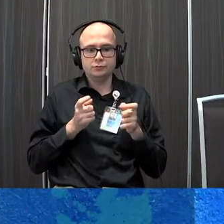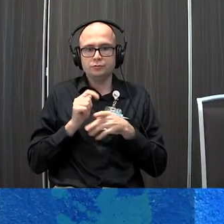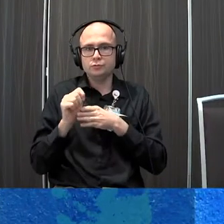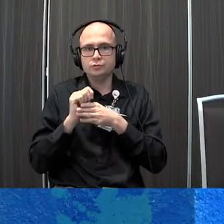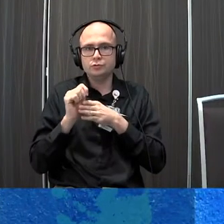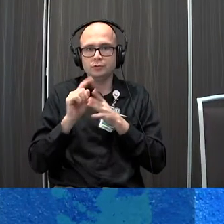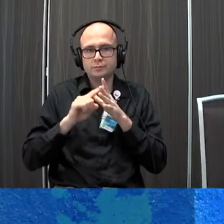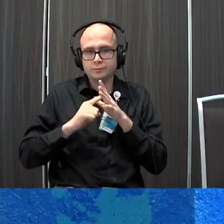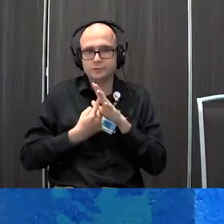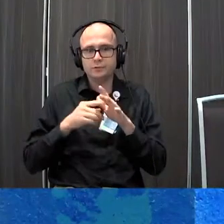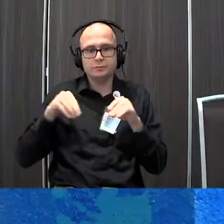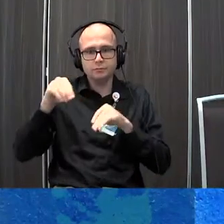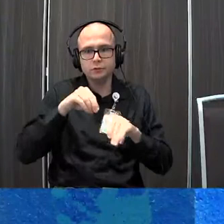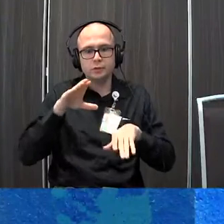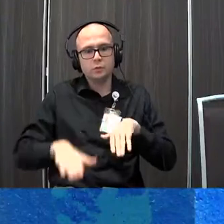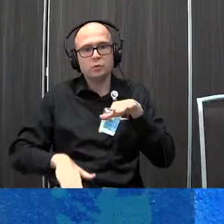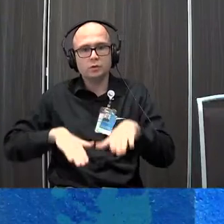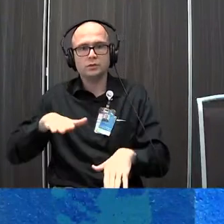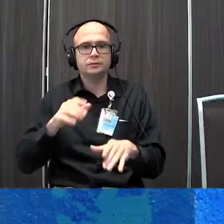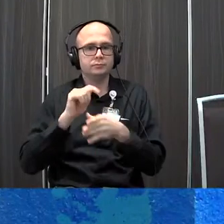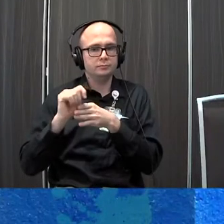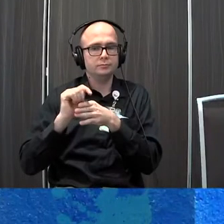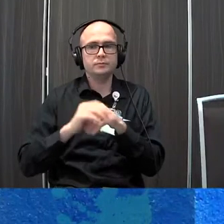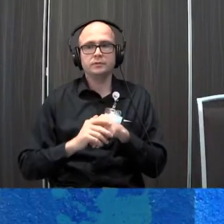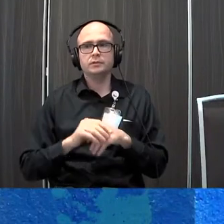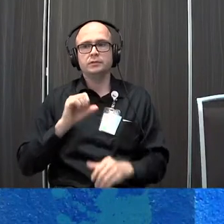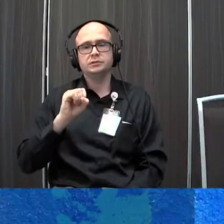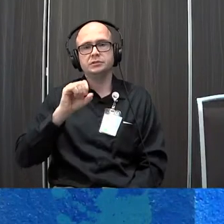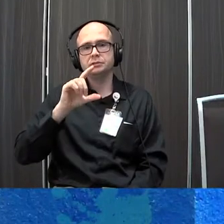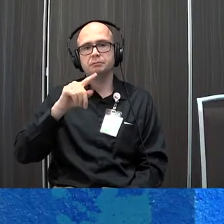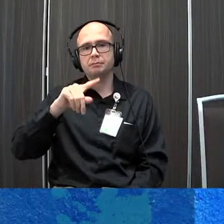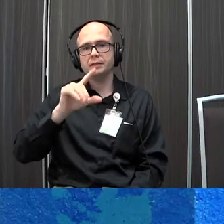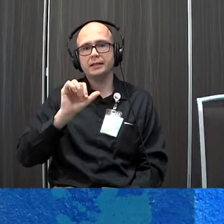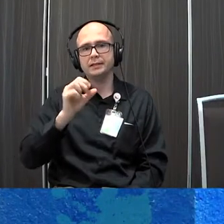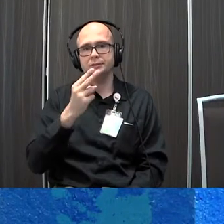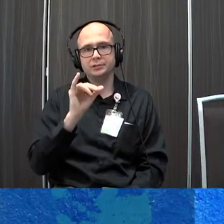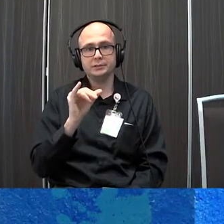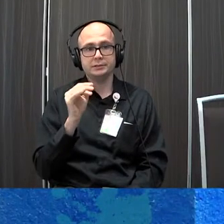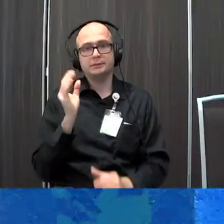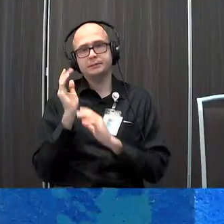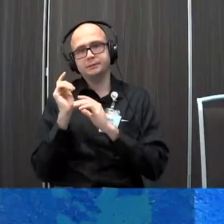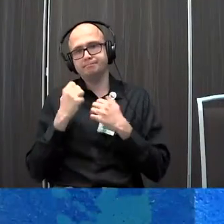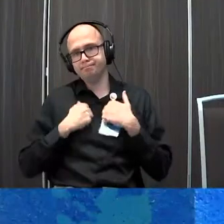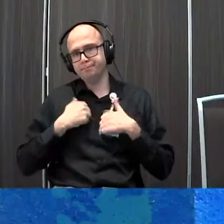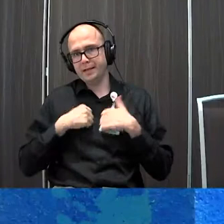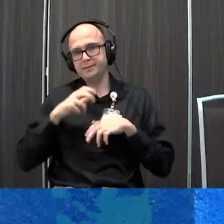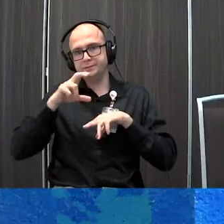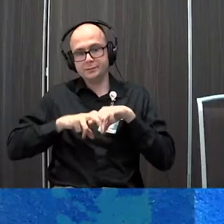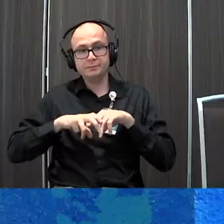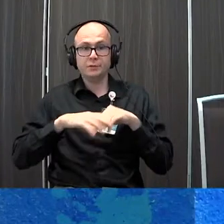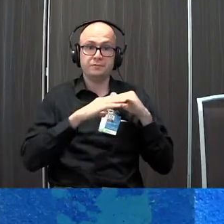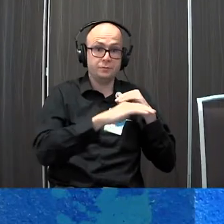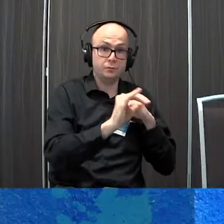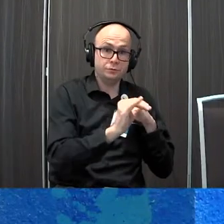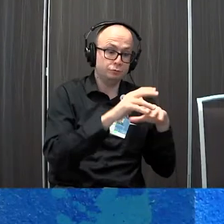mobility and stepping and balance and then the splashy is a bat seat which actually can also be used as a floor sitter as